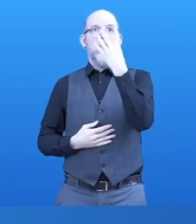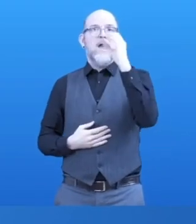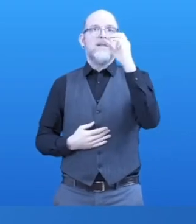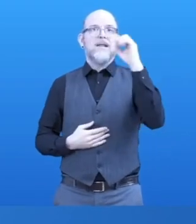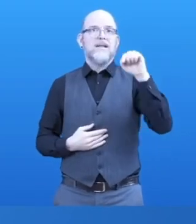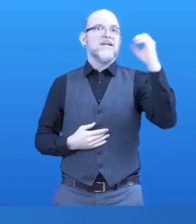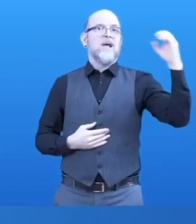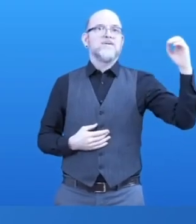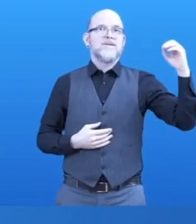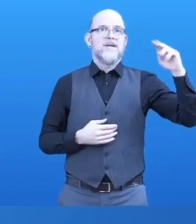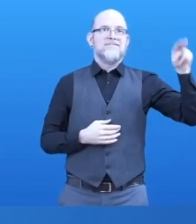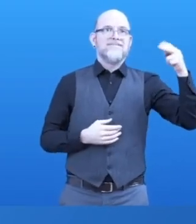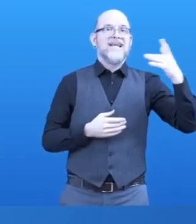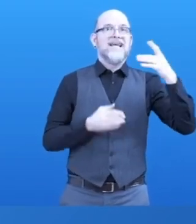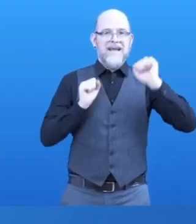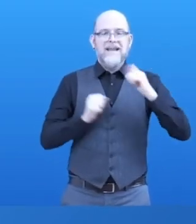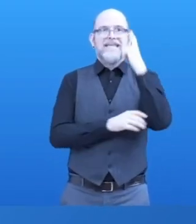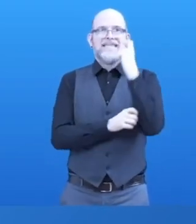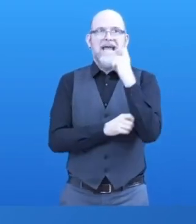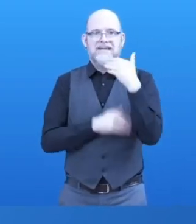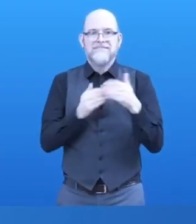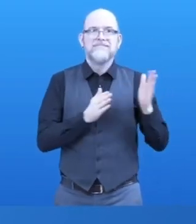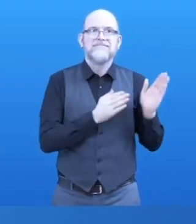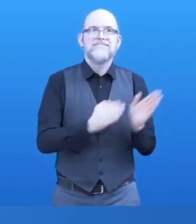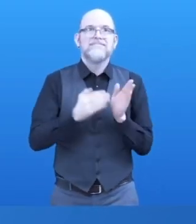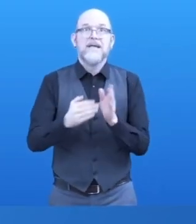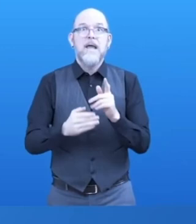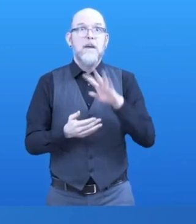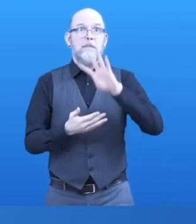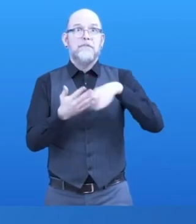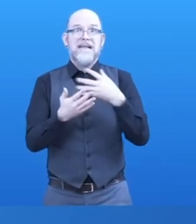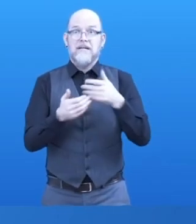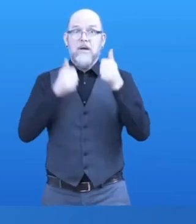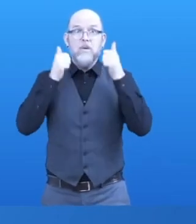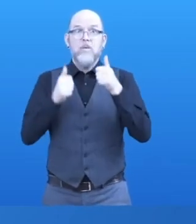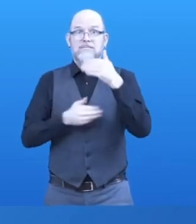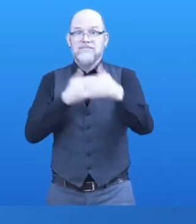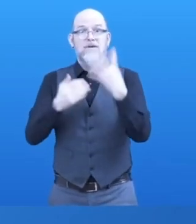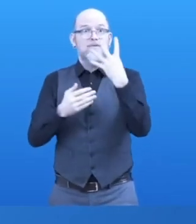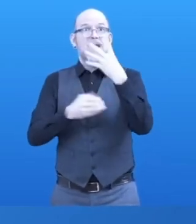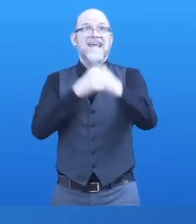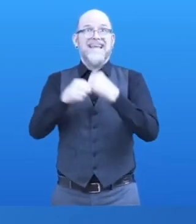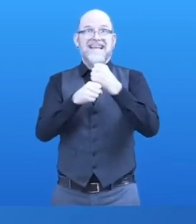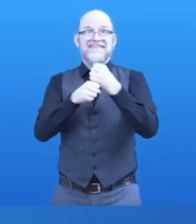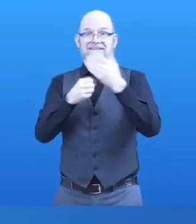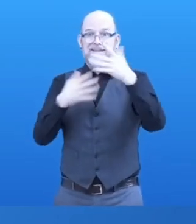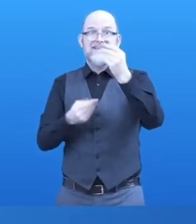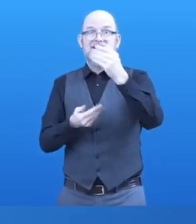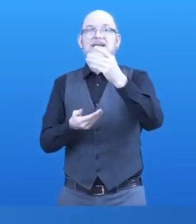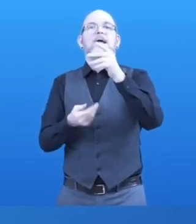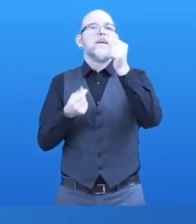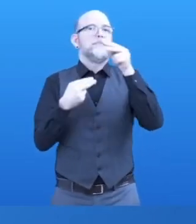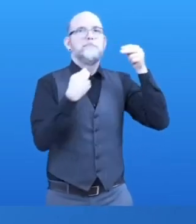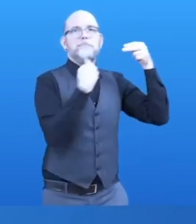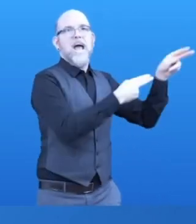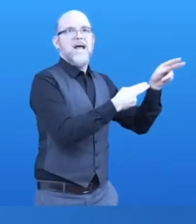the investment can be returned less than 4 years later, and the first full batch of 100,000 braille rings will go to low-income countries